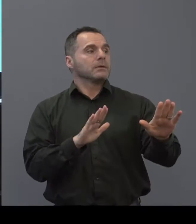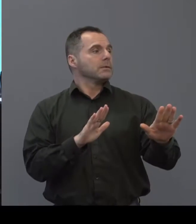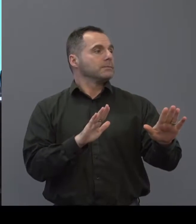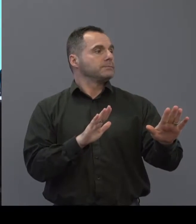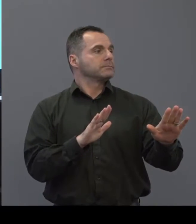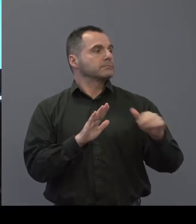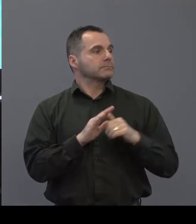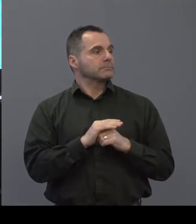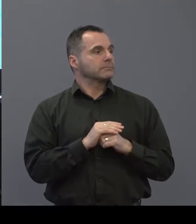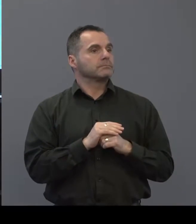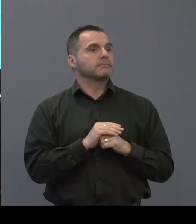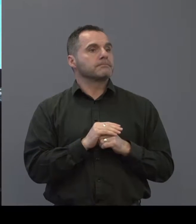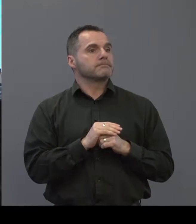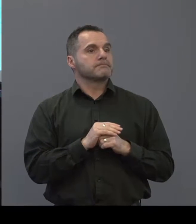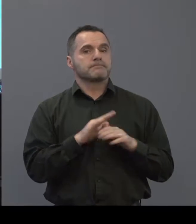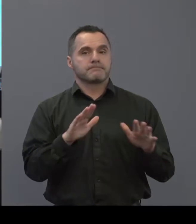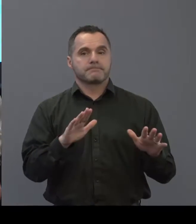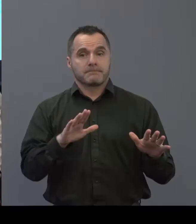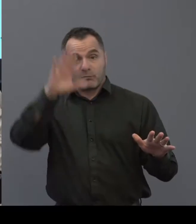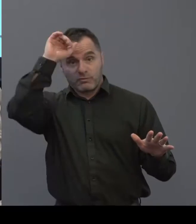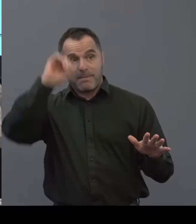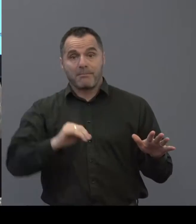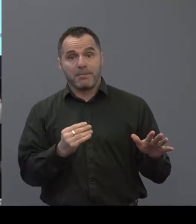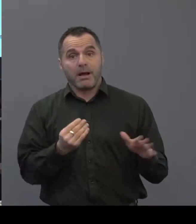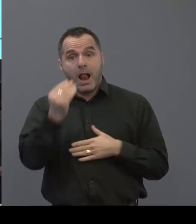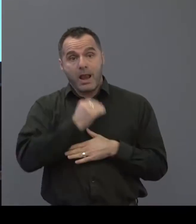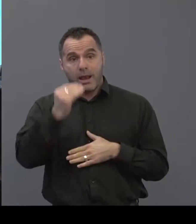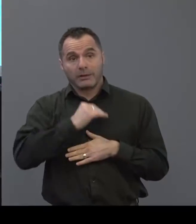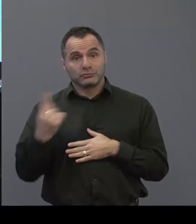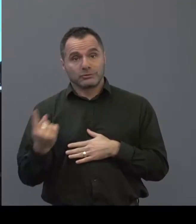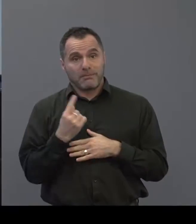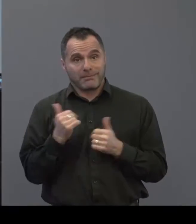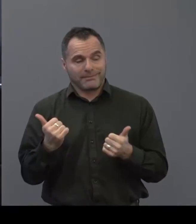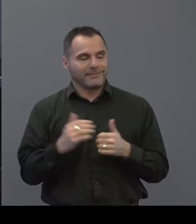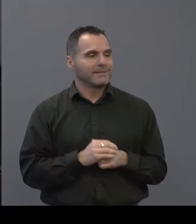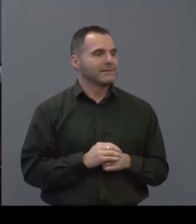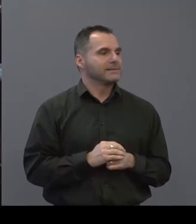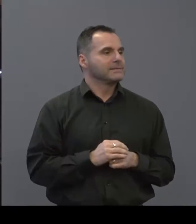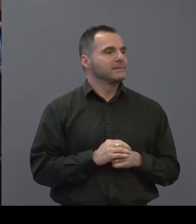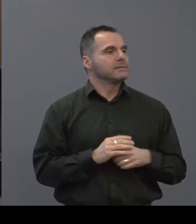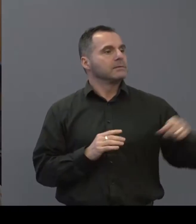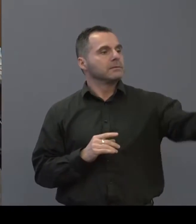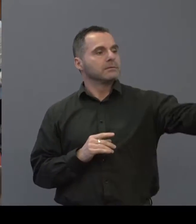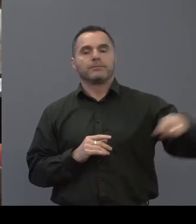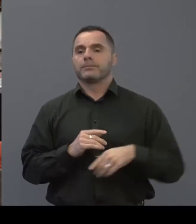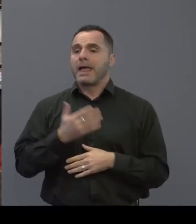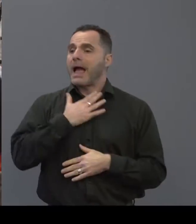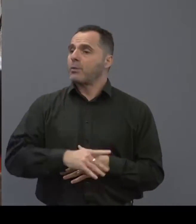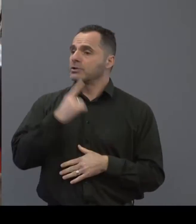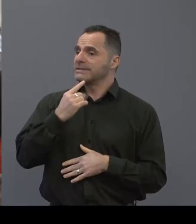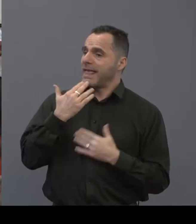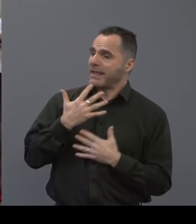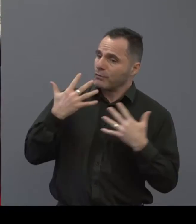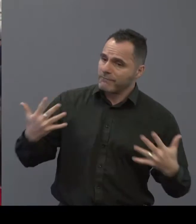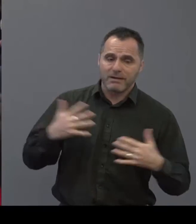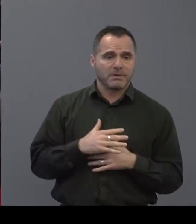between us all and of the end of the event but look i just wanted to say thank you very